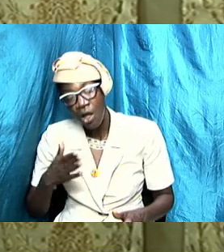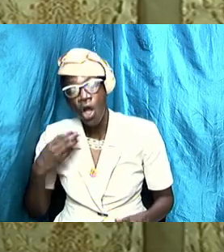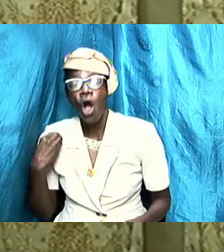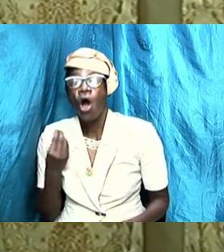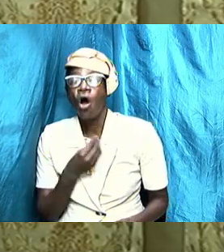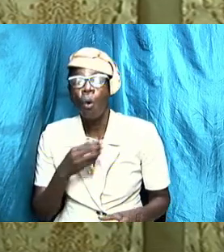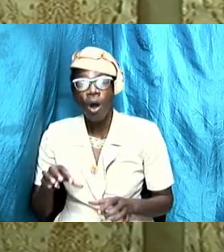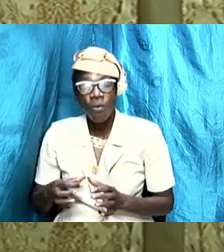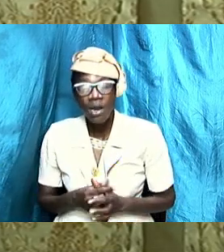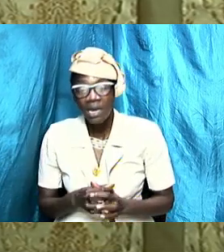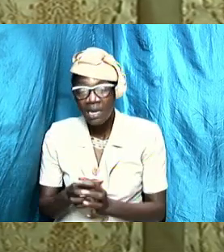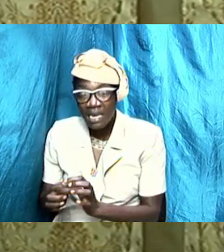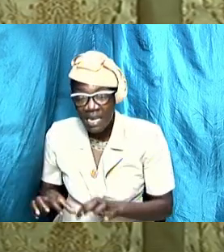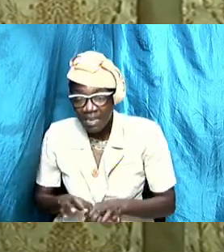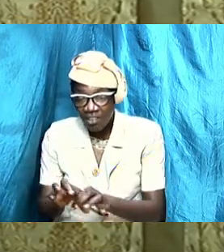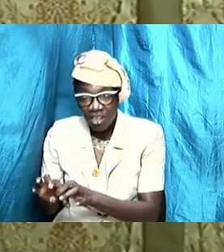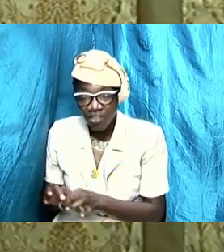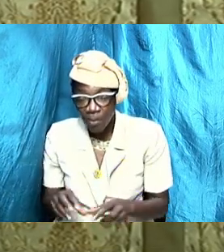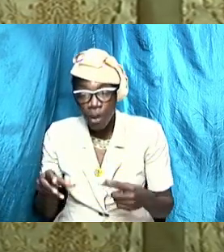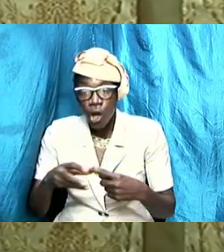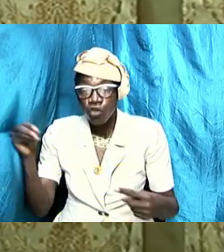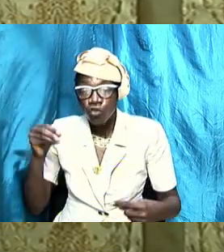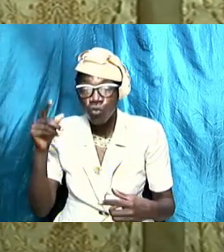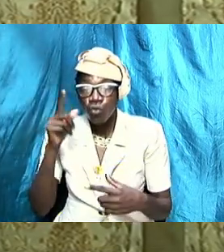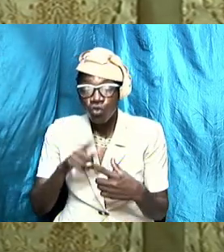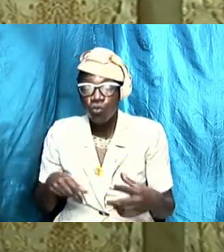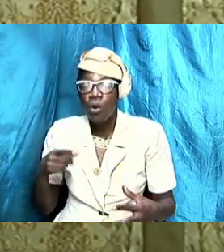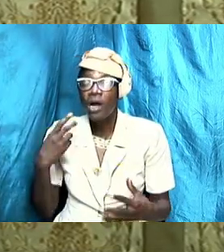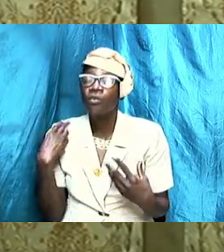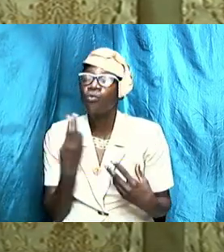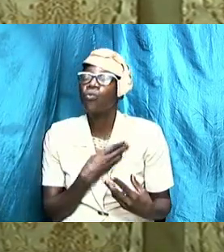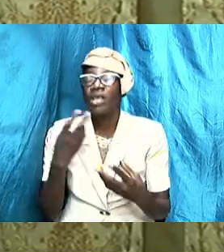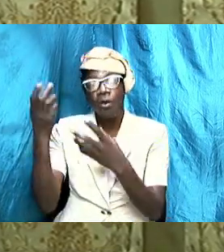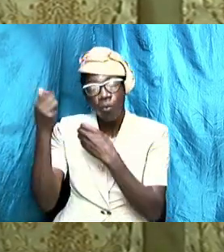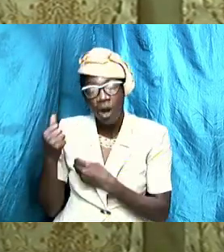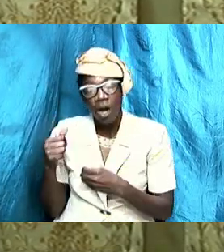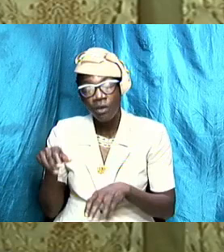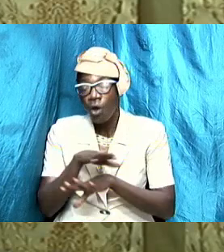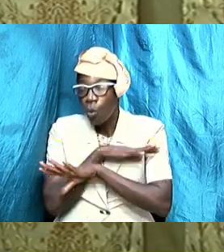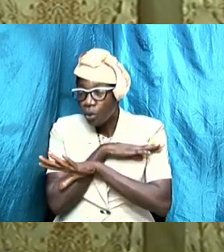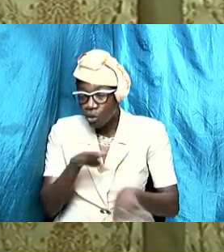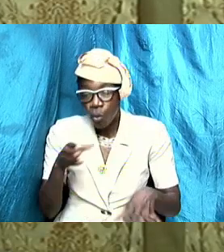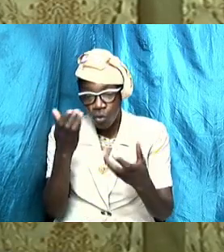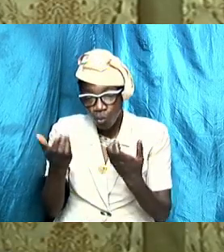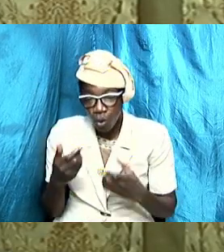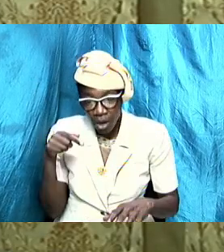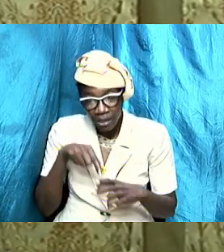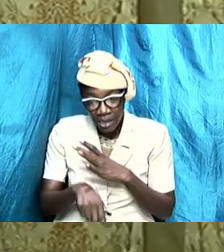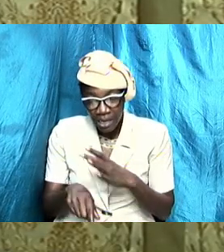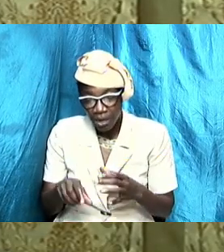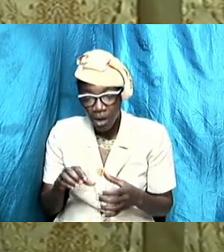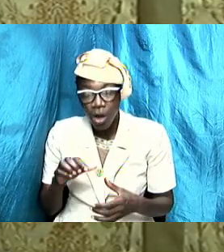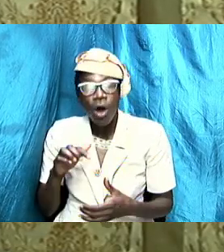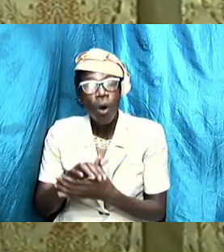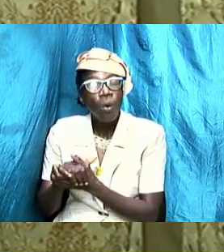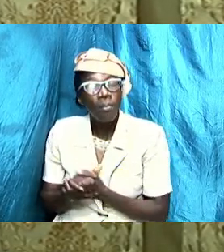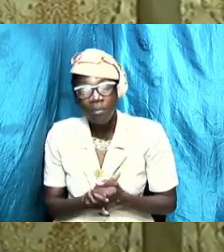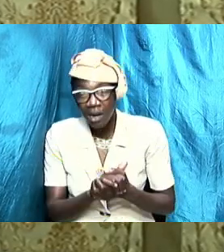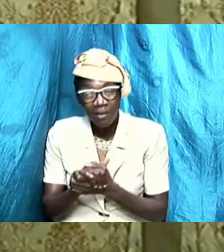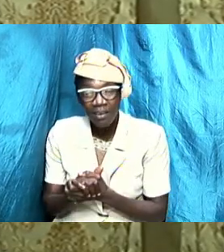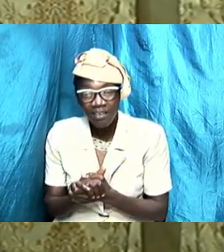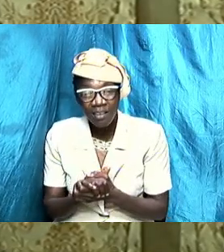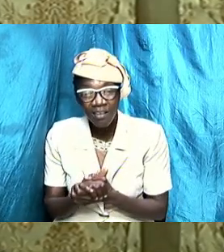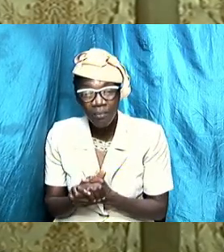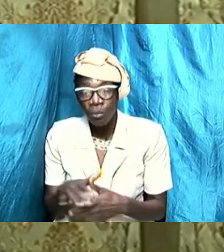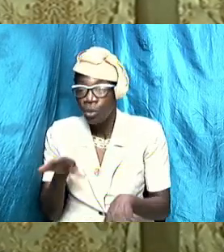what we are going to accept and what we don't want in our relationships what we don't want in our marriages and instead